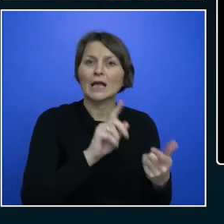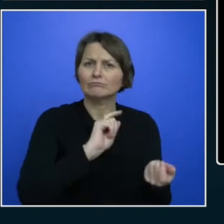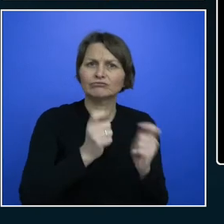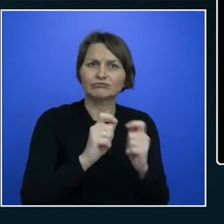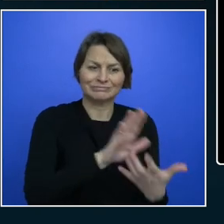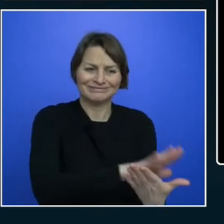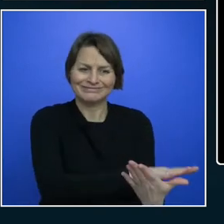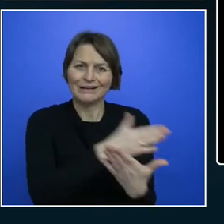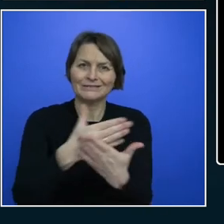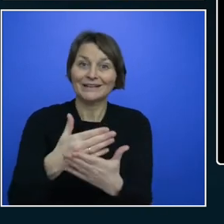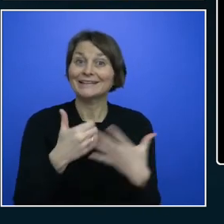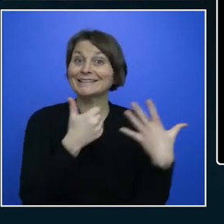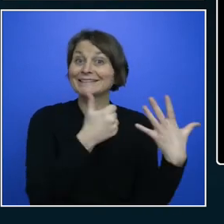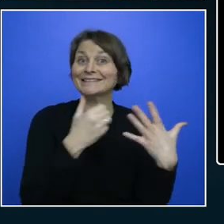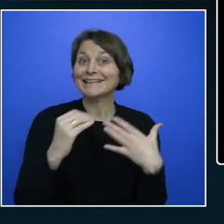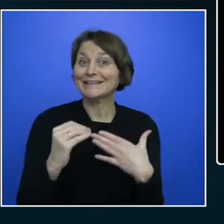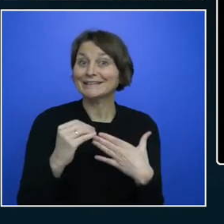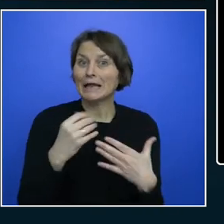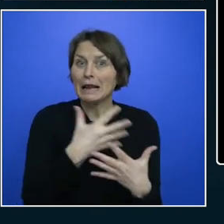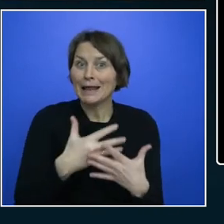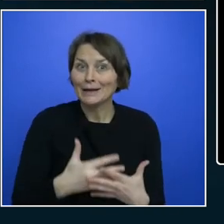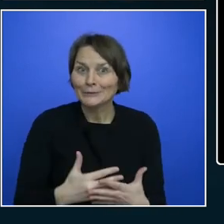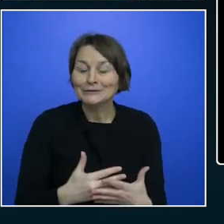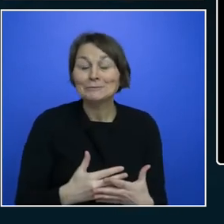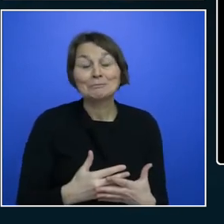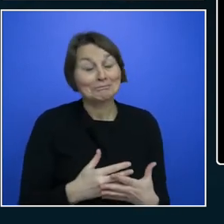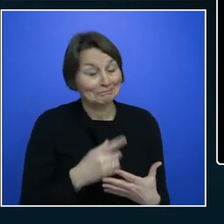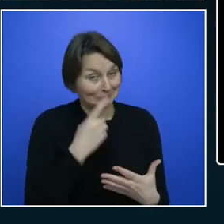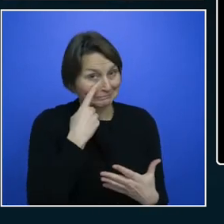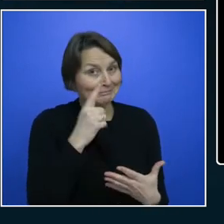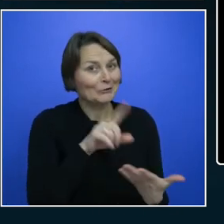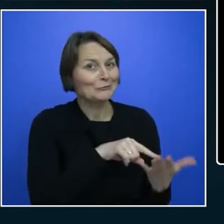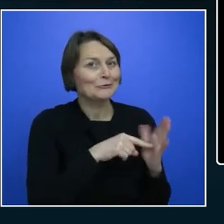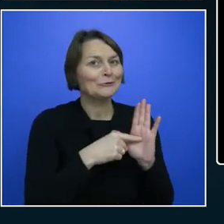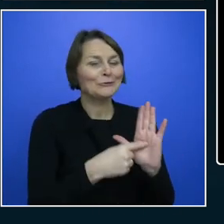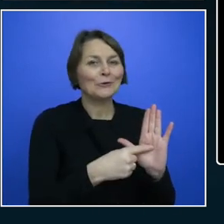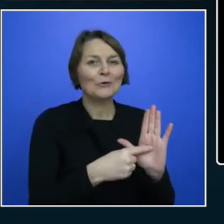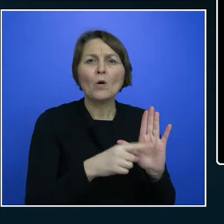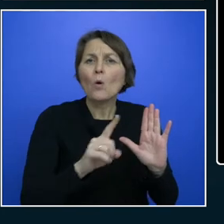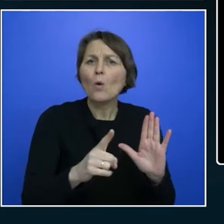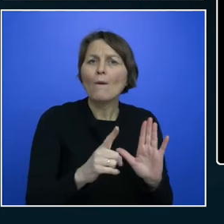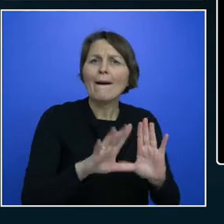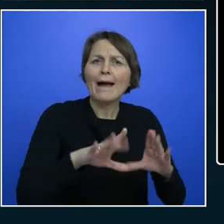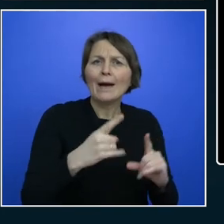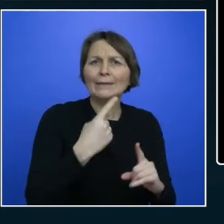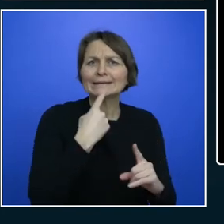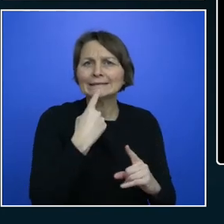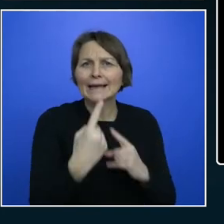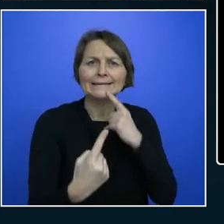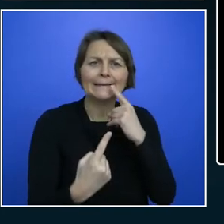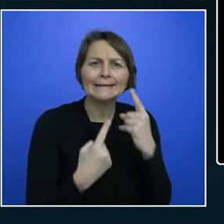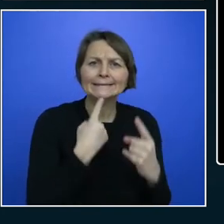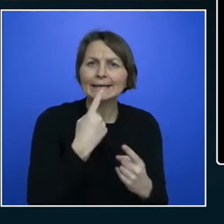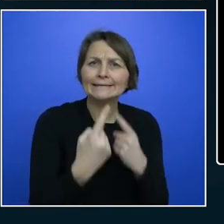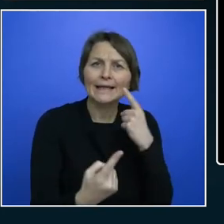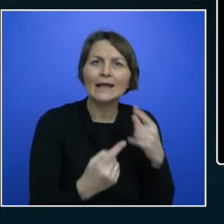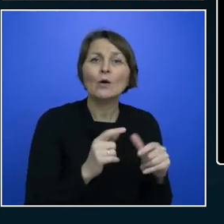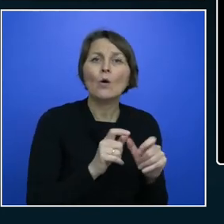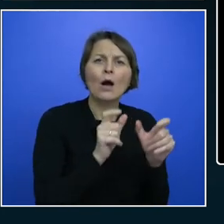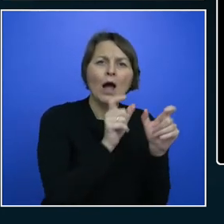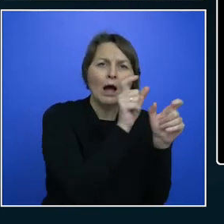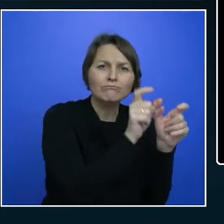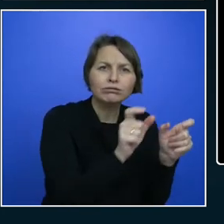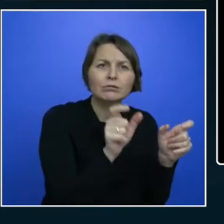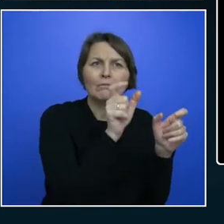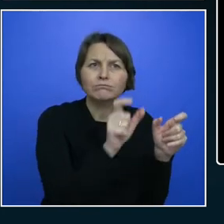now at Parle Vue Francais. I'm going to show you how. You can do pronunciations, syllables, and